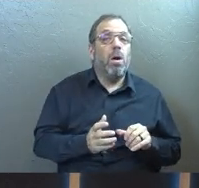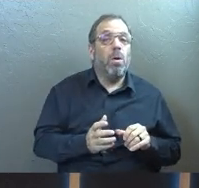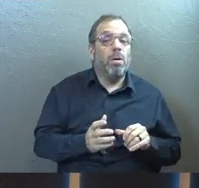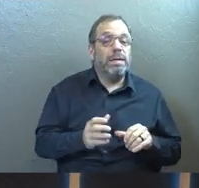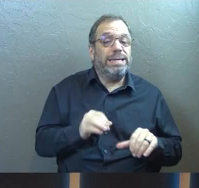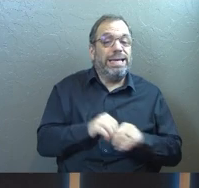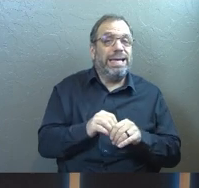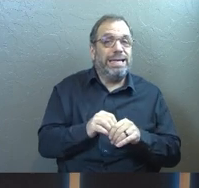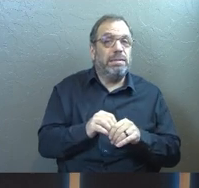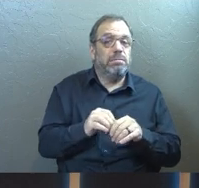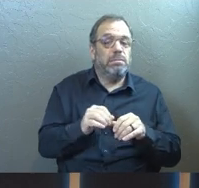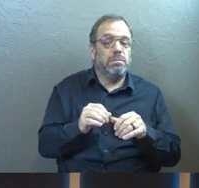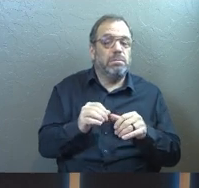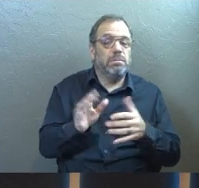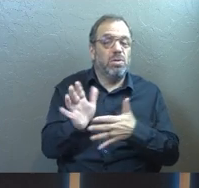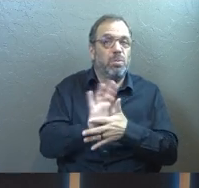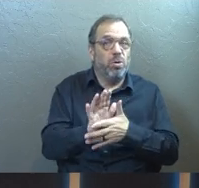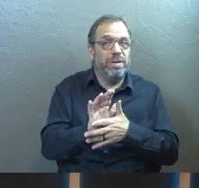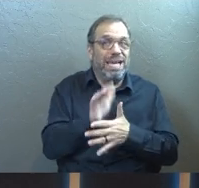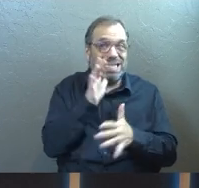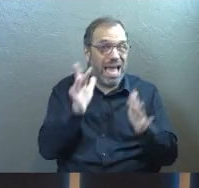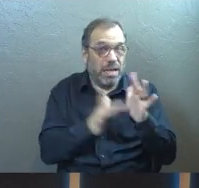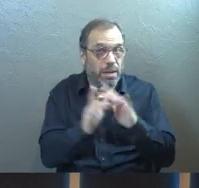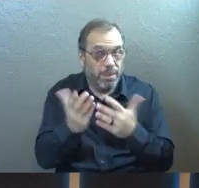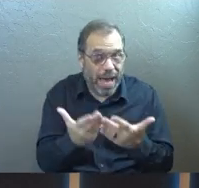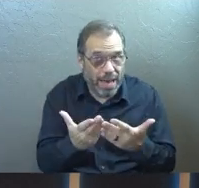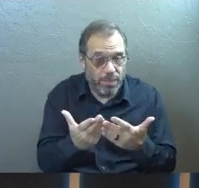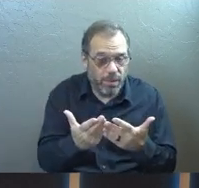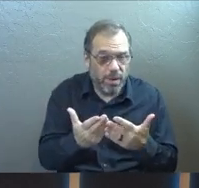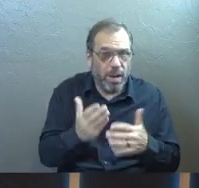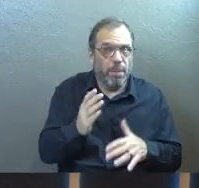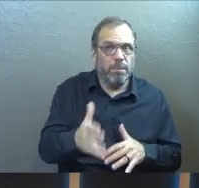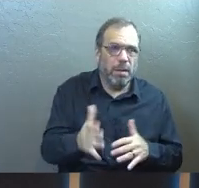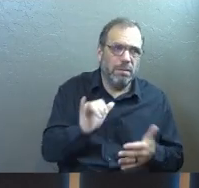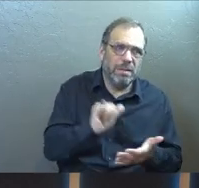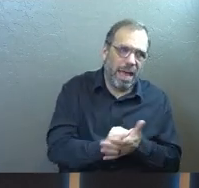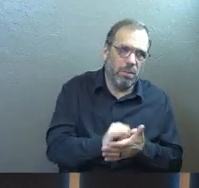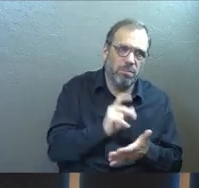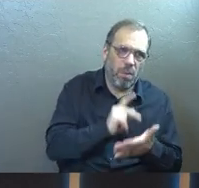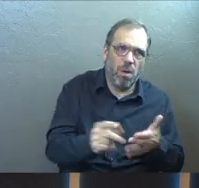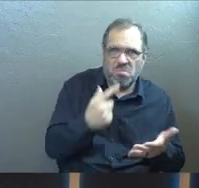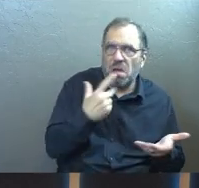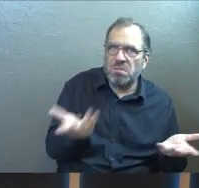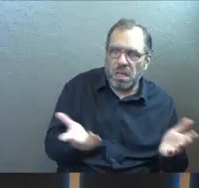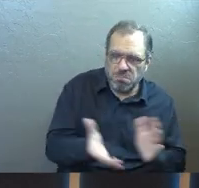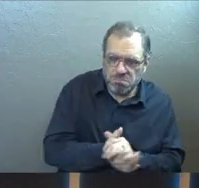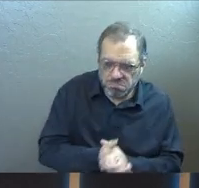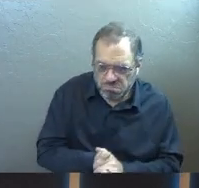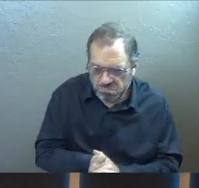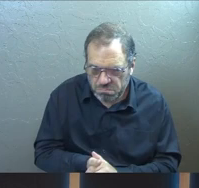and this is not scripture. I just need to say that officially, but it definitely sounds like something Paul would have said.